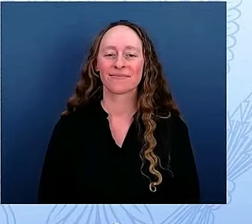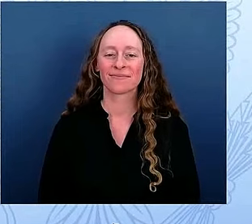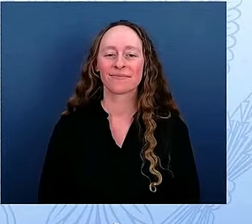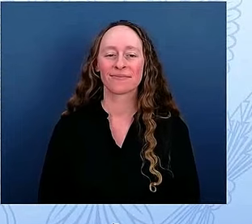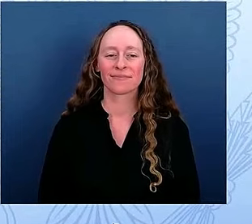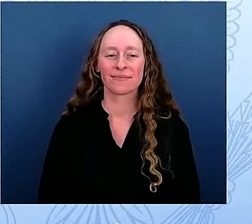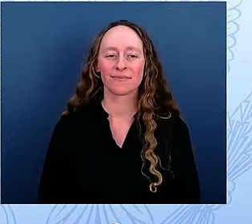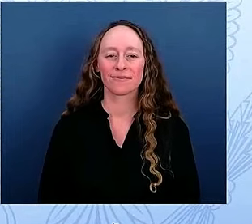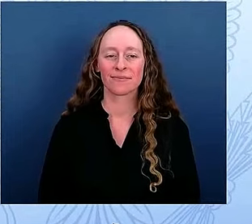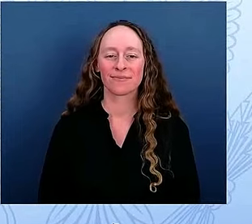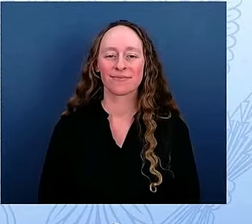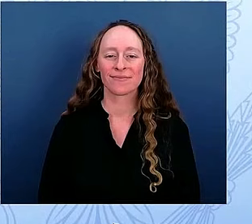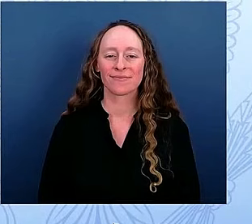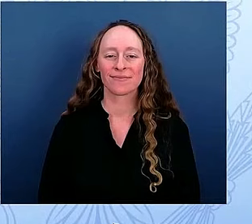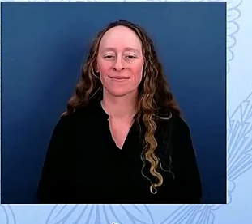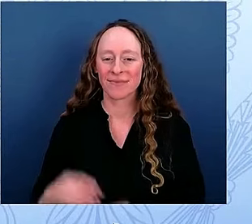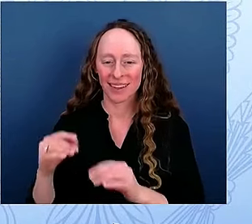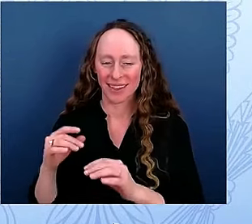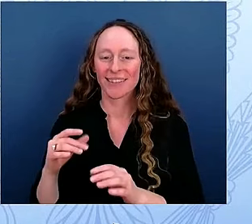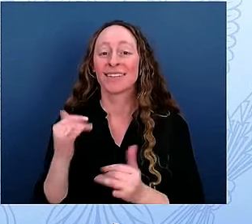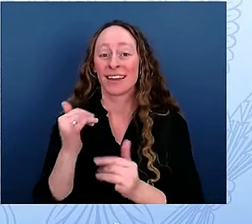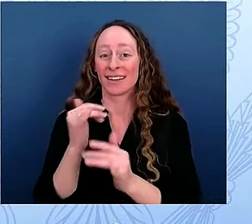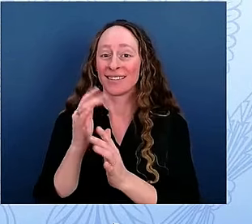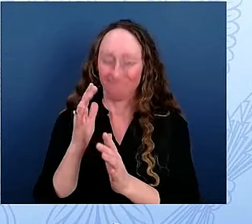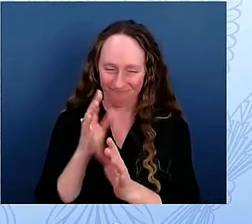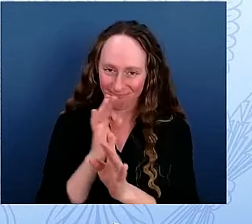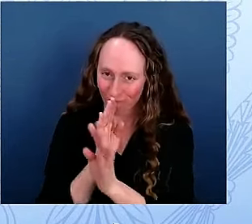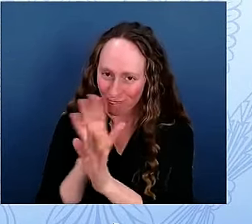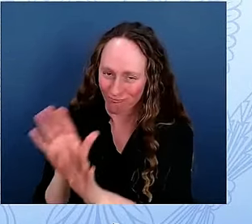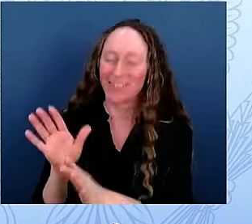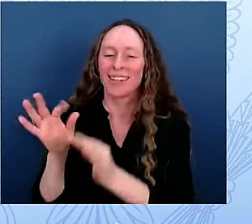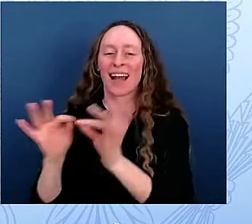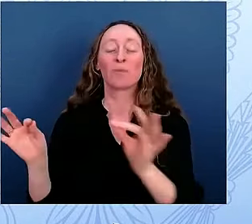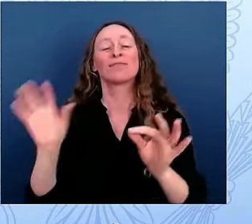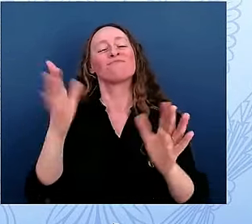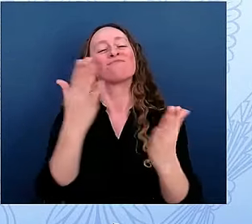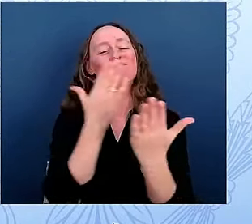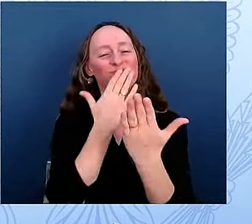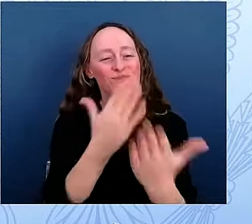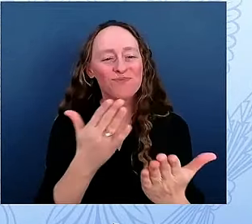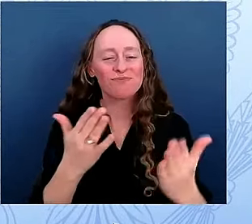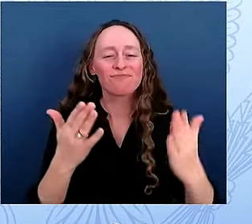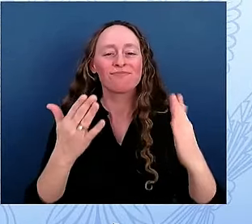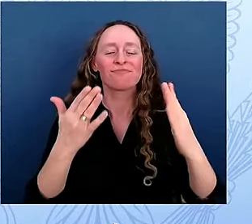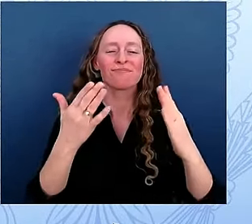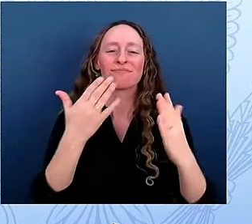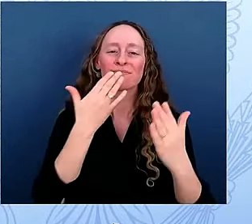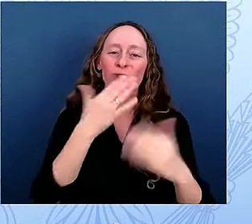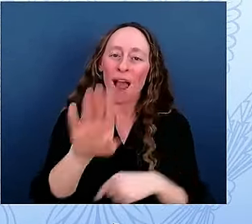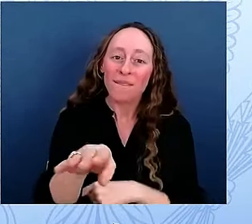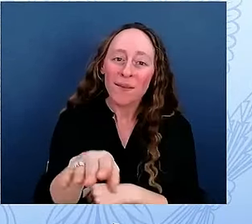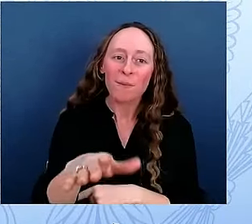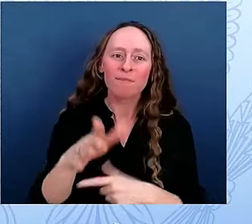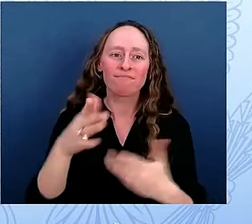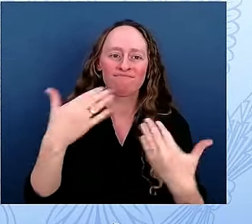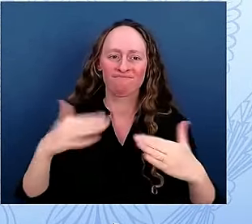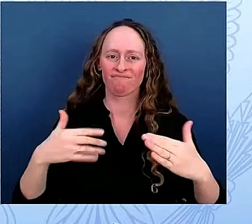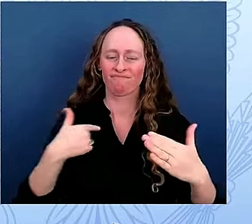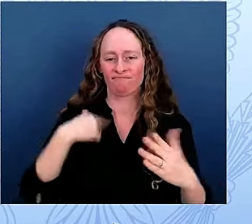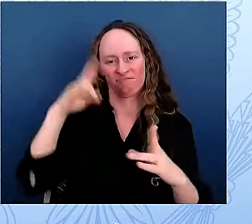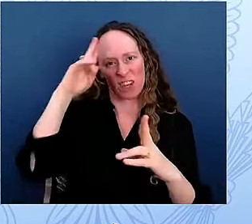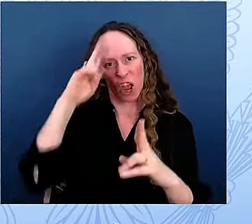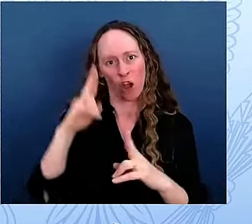Good afternoon, friends and relatives. I am so very honored to be the 19th Director of the National Park Service. For the National Park Service,